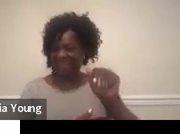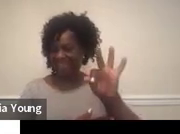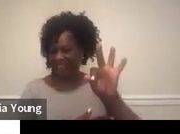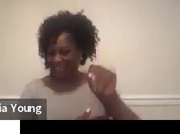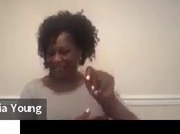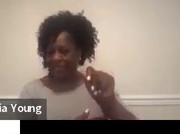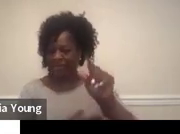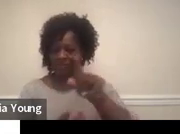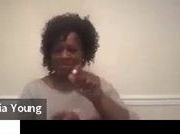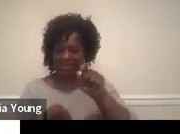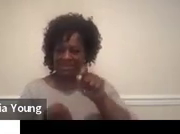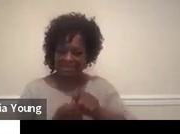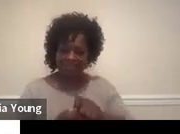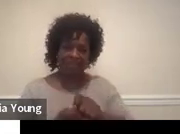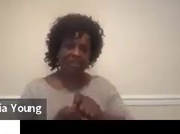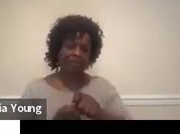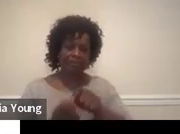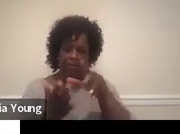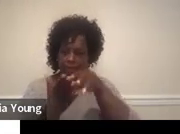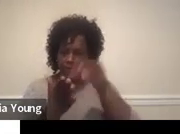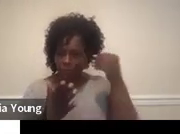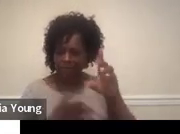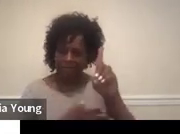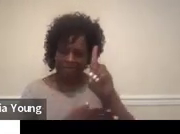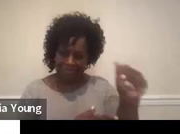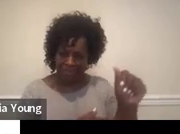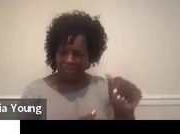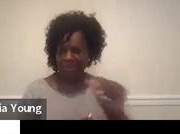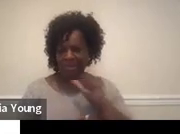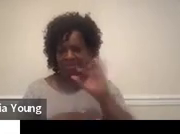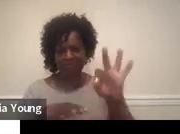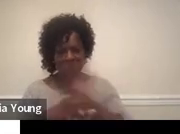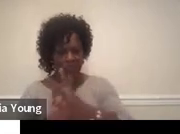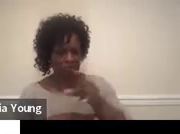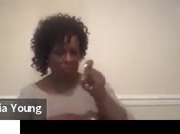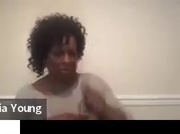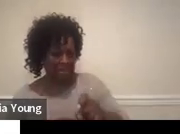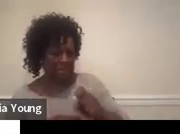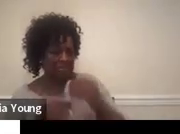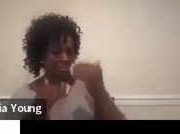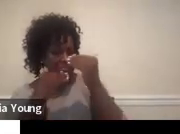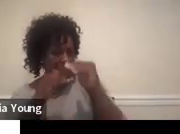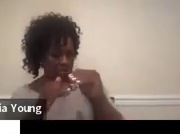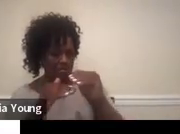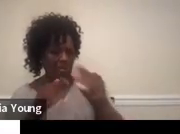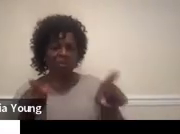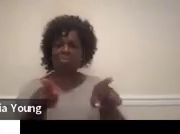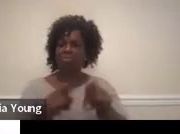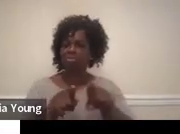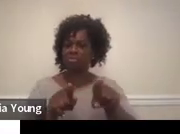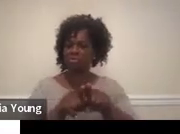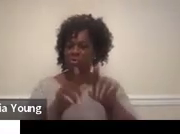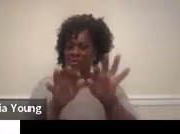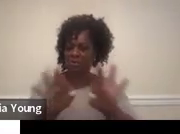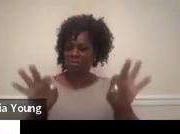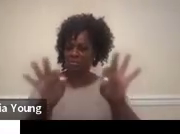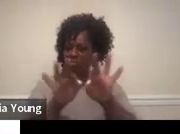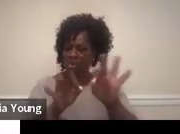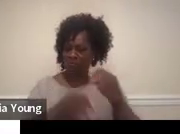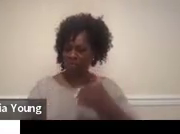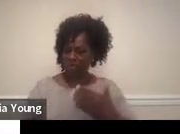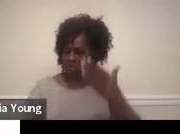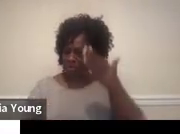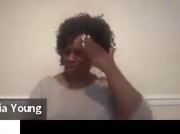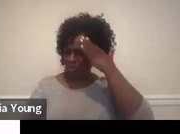specific learning disability who doesn't have a lot of functional needs. But we also want to keep in mind that pretty much all kids